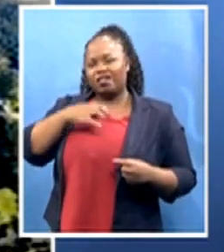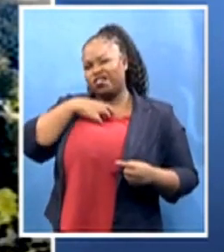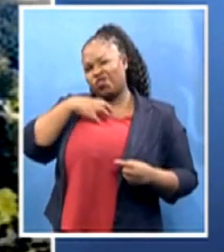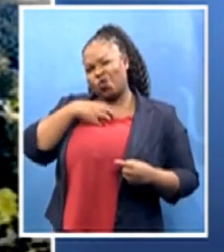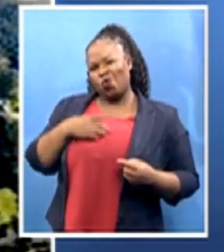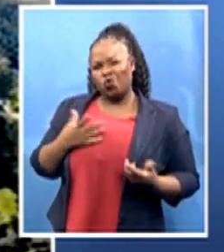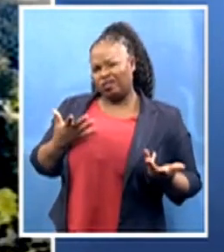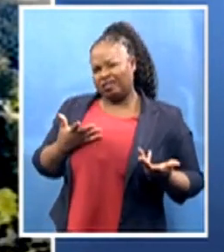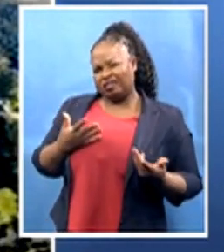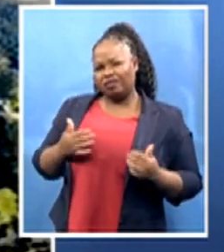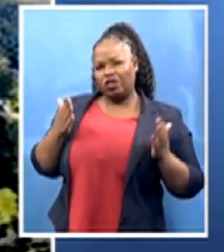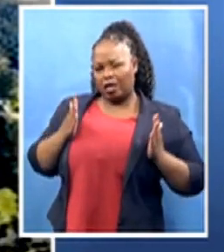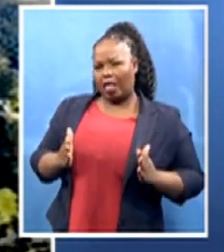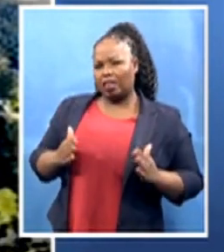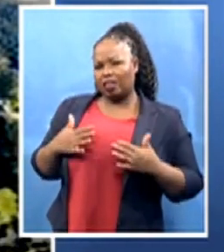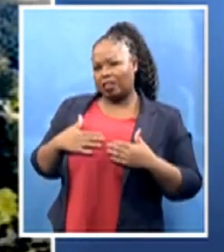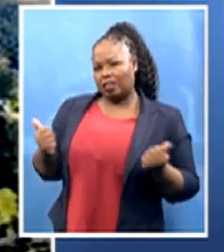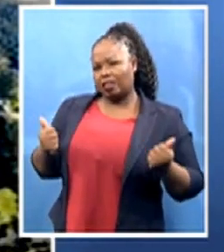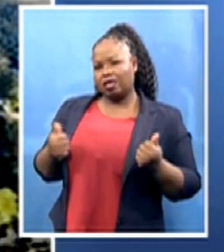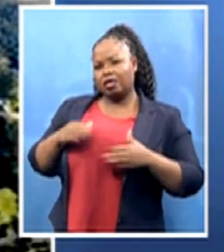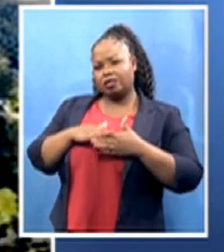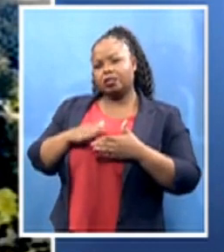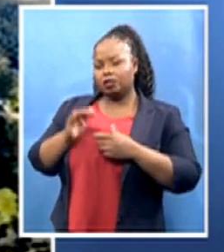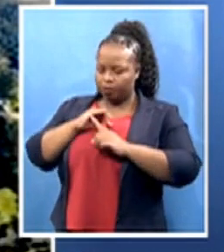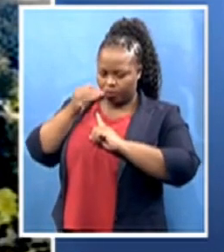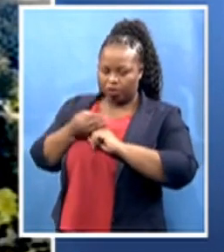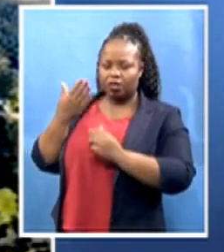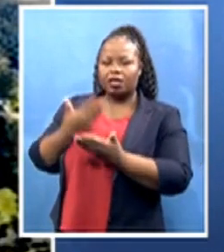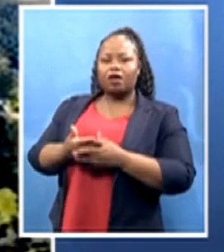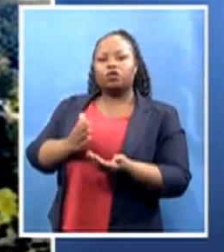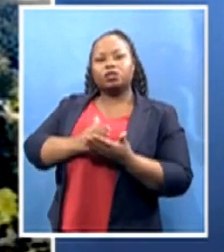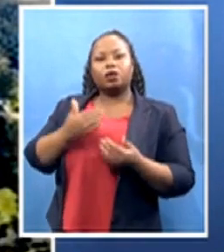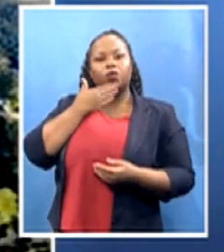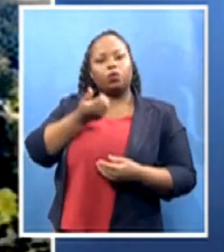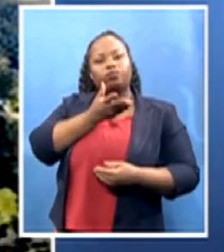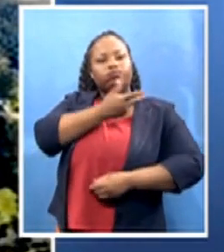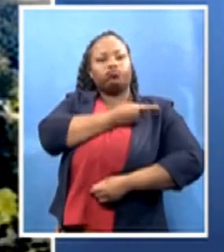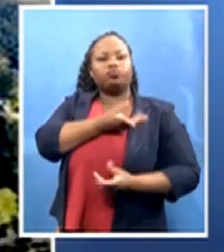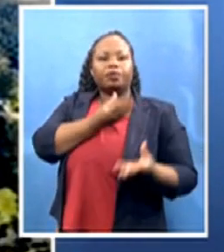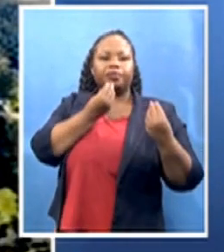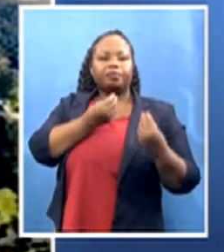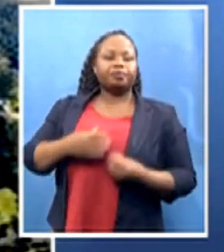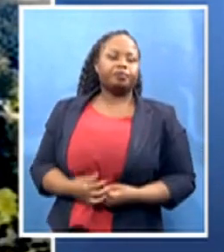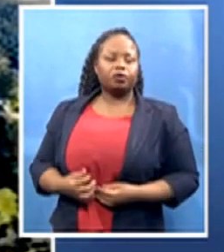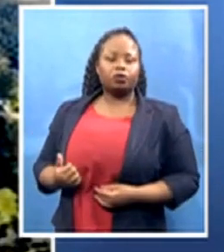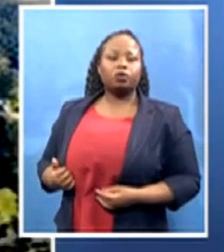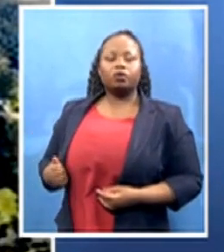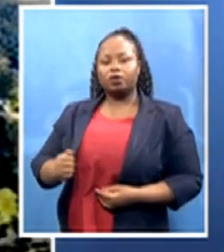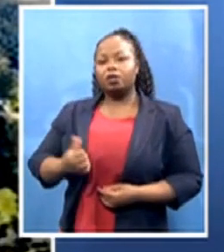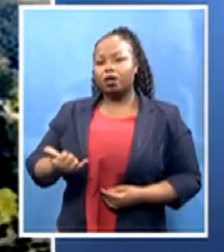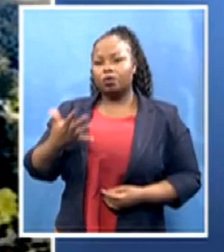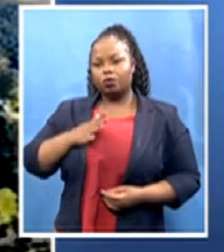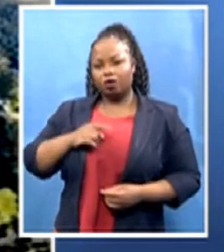also be protected by those of us who are vaccinated around them. So we really want people to continue being vaccinated. But in the